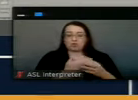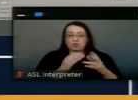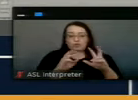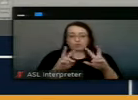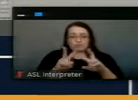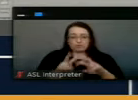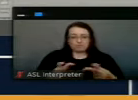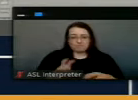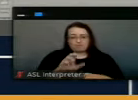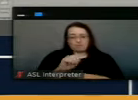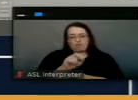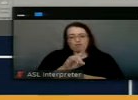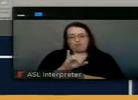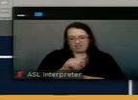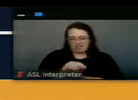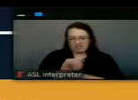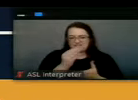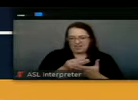financial statements.